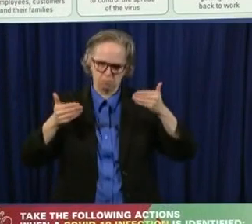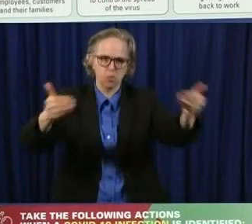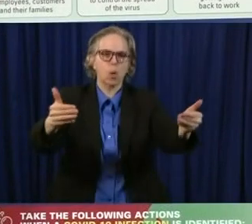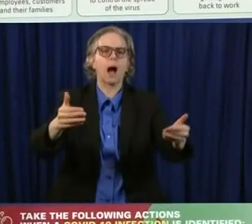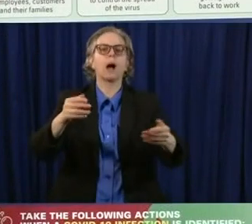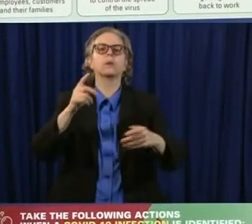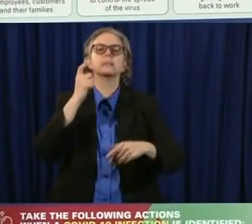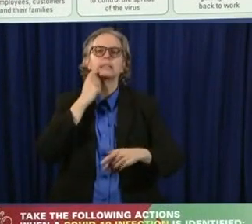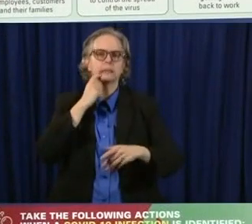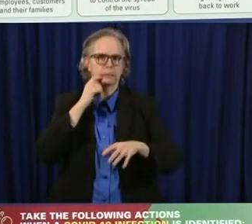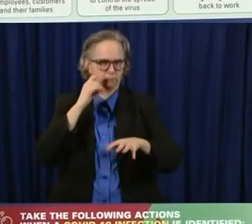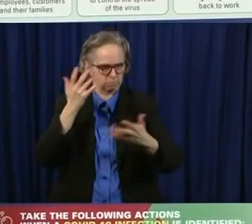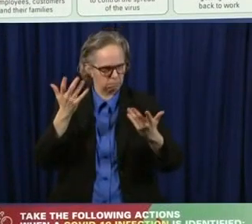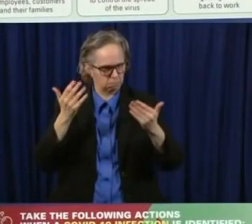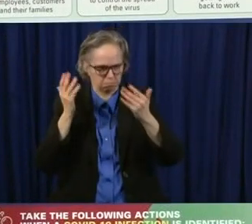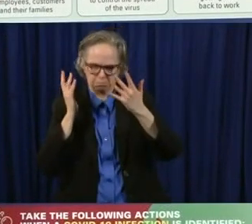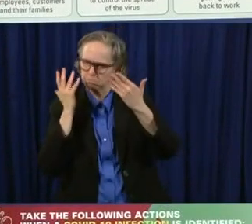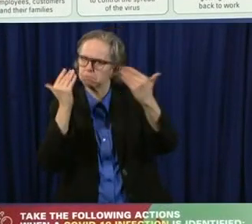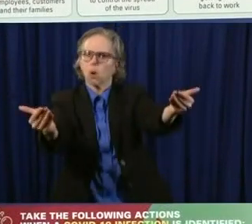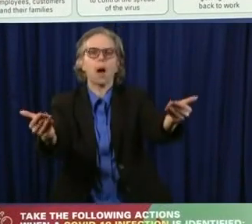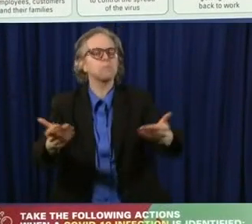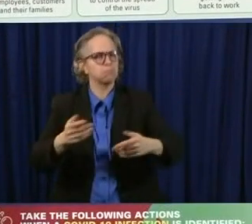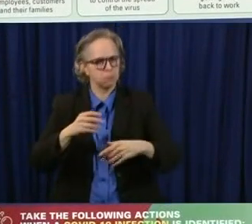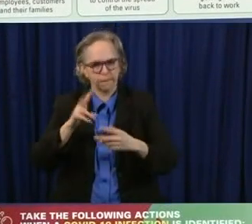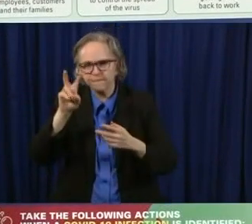So all of this occurs, um,